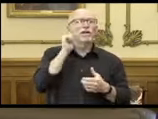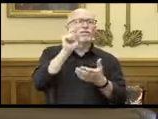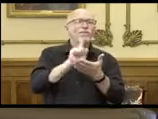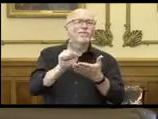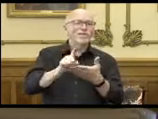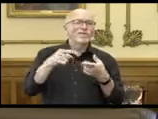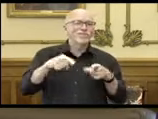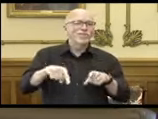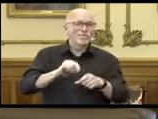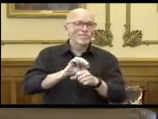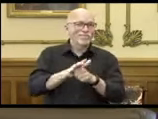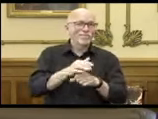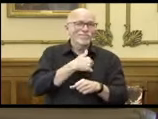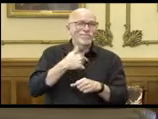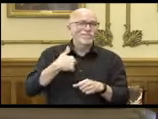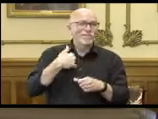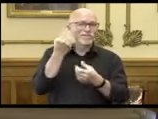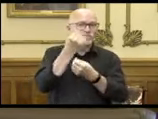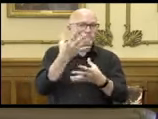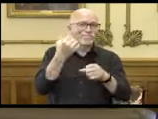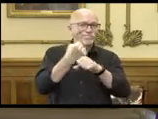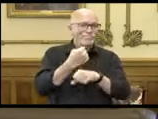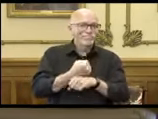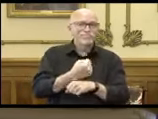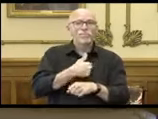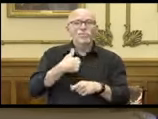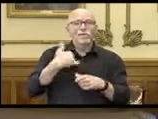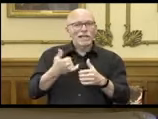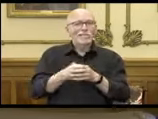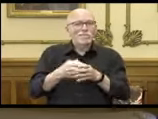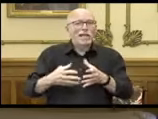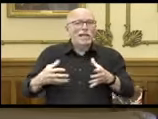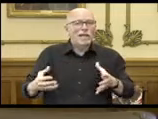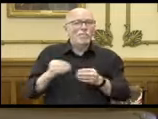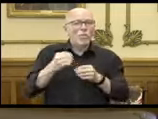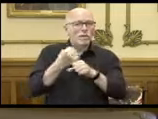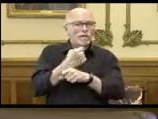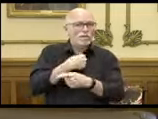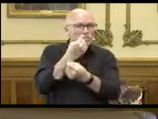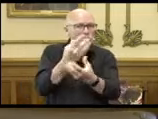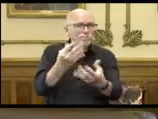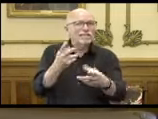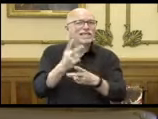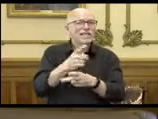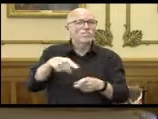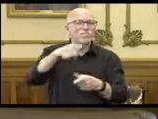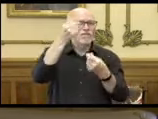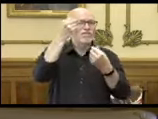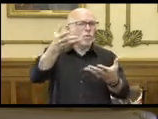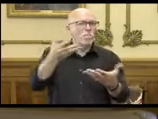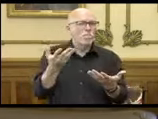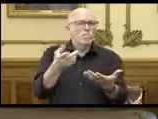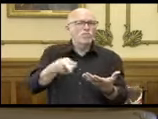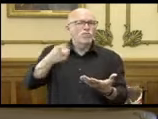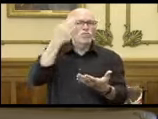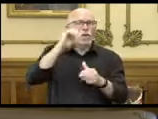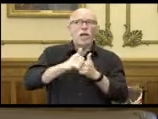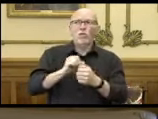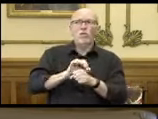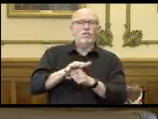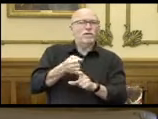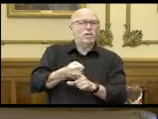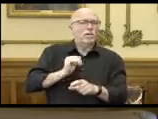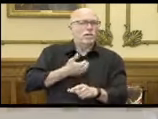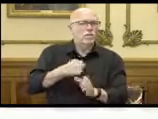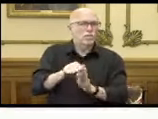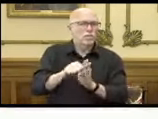this pandemic, we've presented you with data and we've expanded on that data throughout to help keep Hoosiers informed of how COVID is impacting our state.